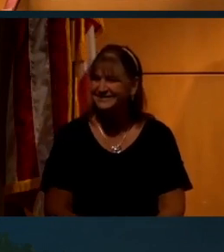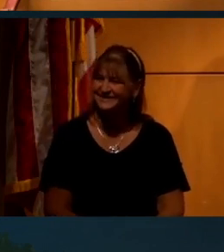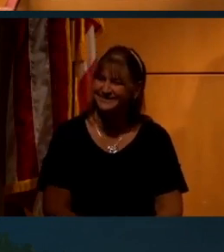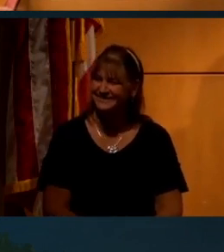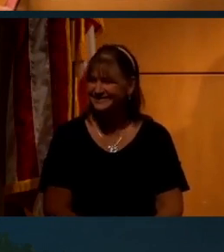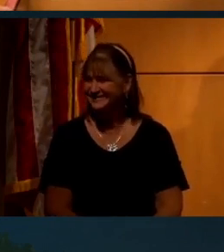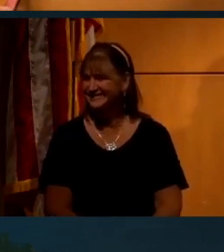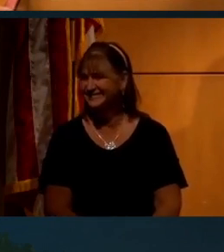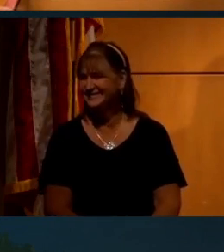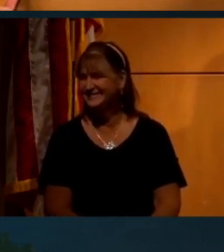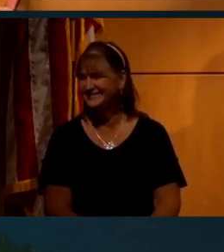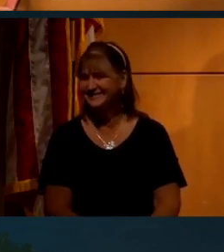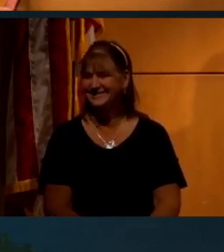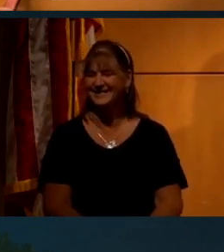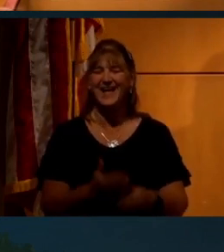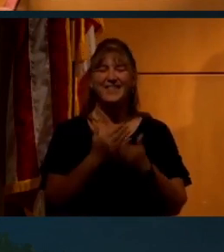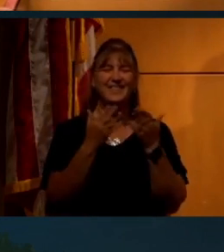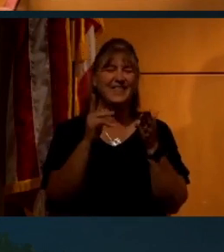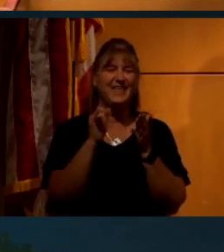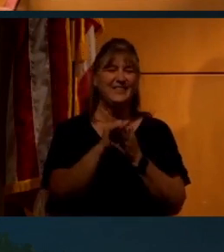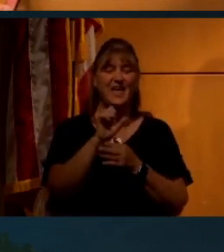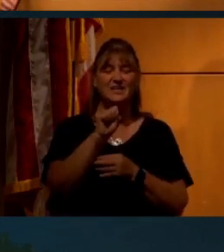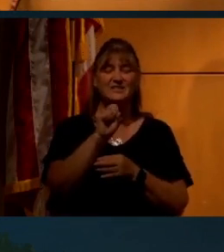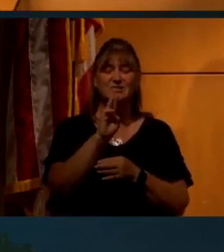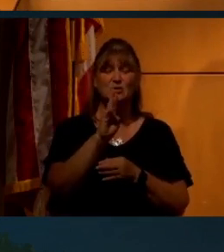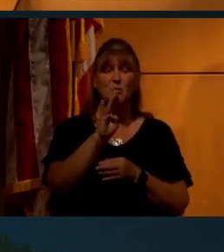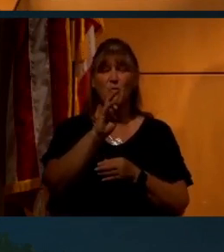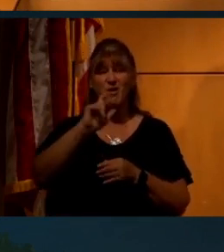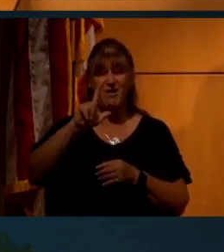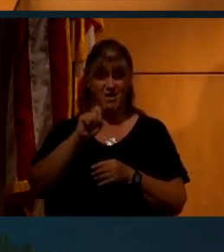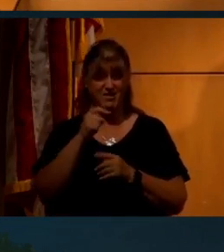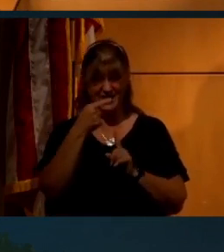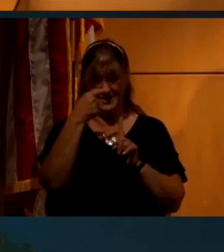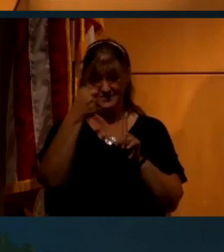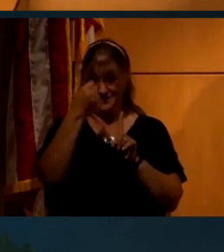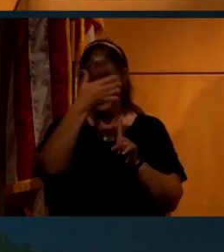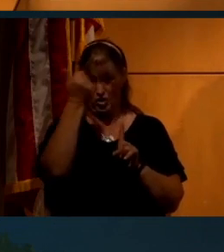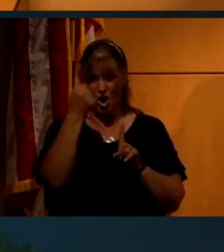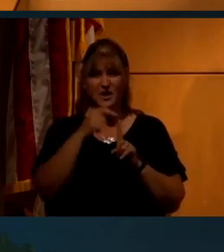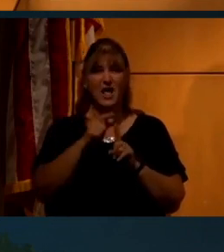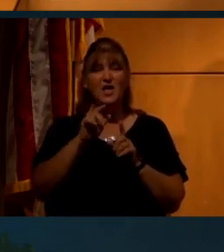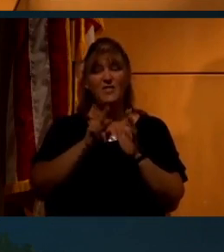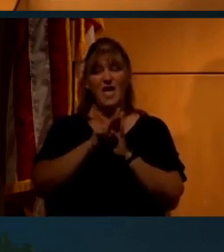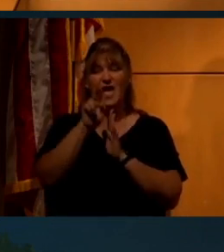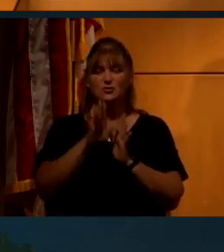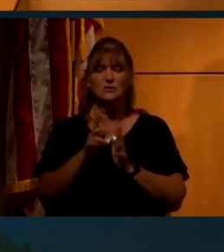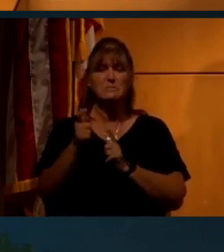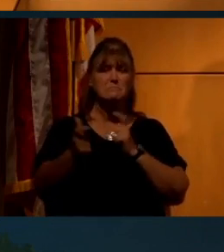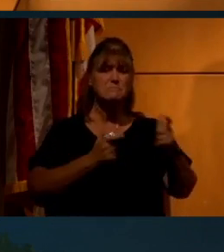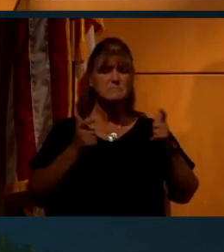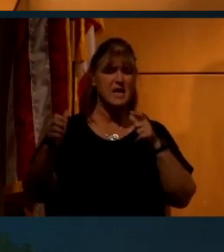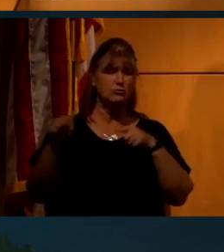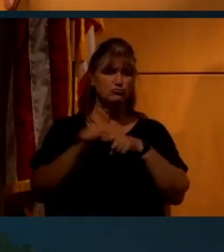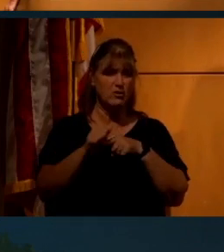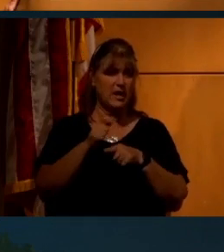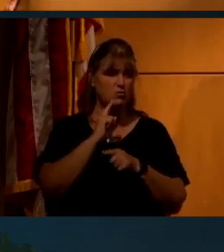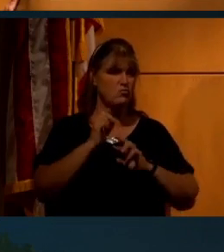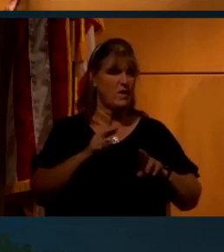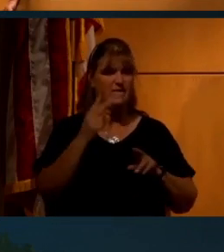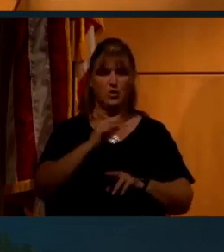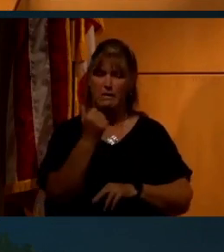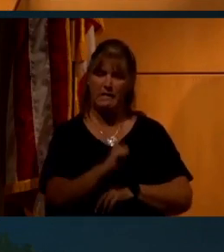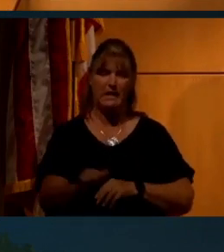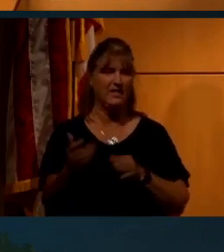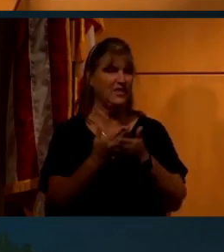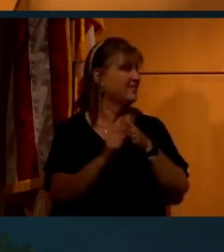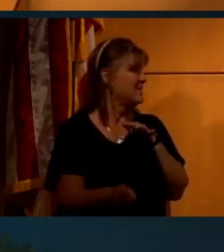You see, the thing that Sabrell forgot is that the astronauts have a huge amount of training, and we're ready for basically any kind of